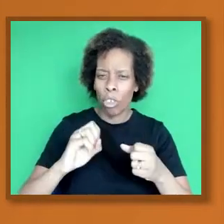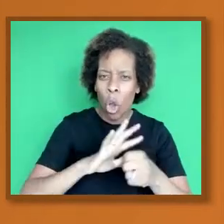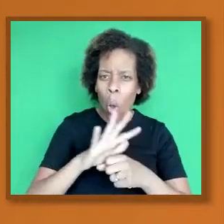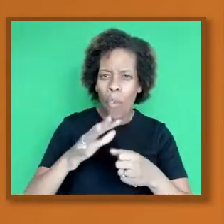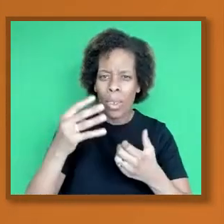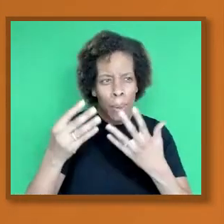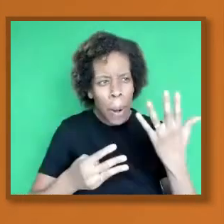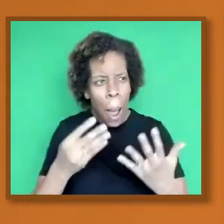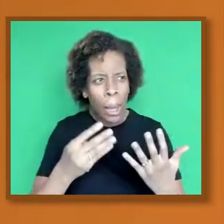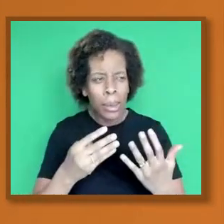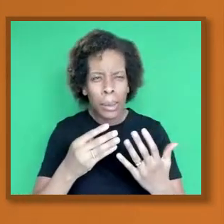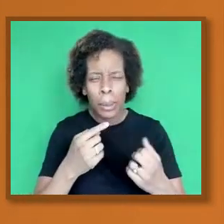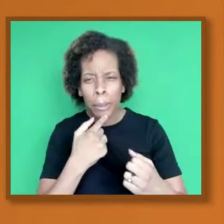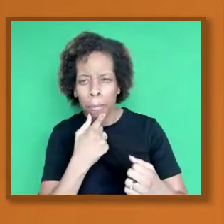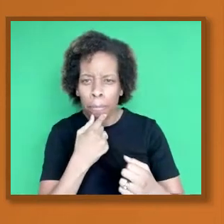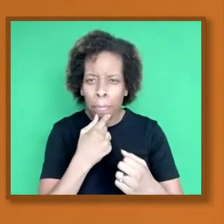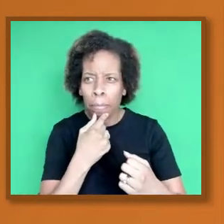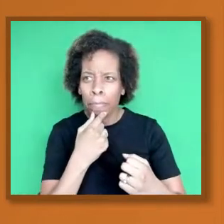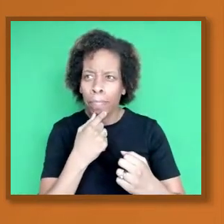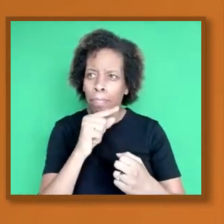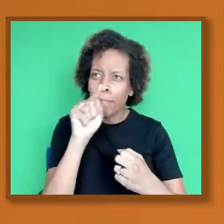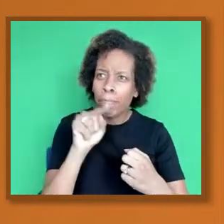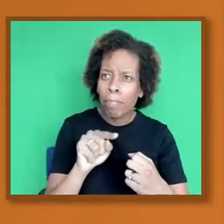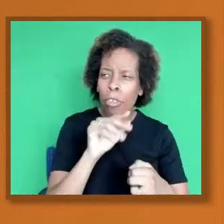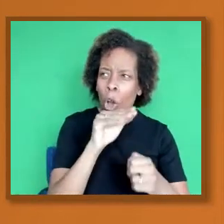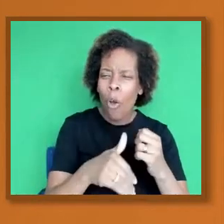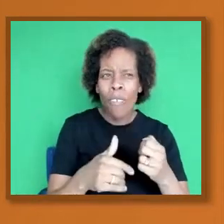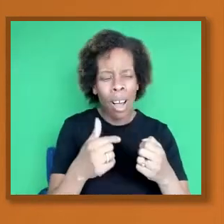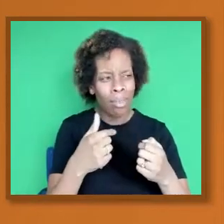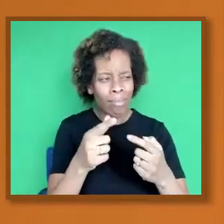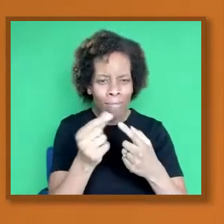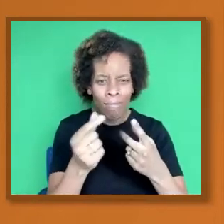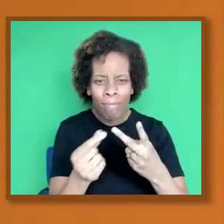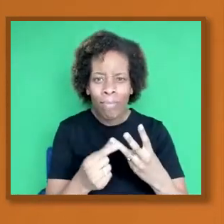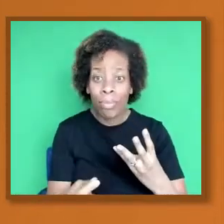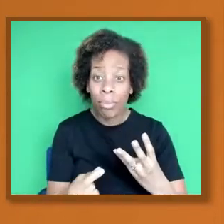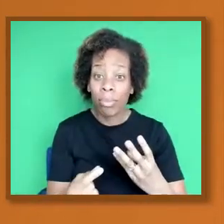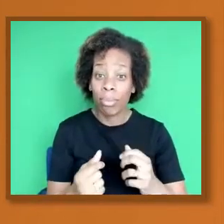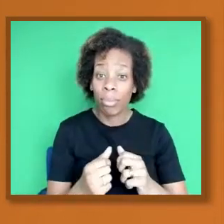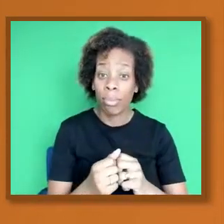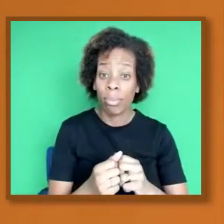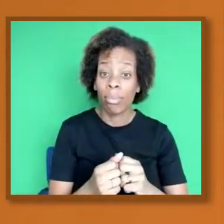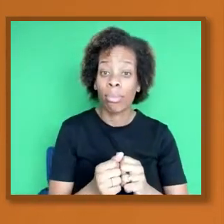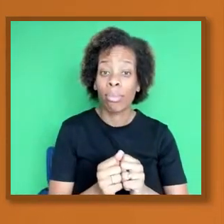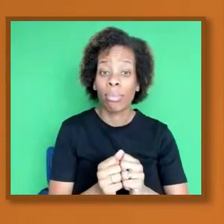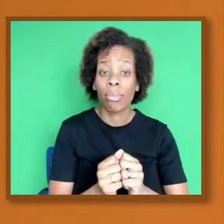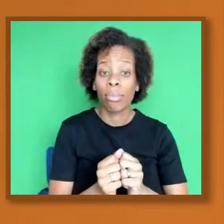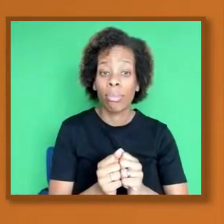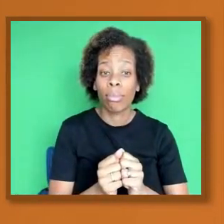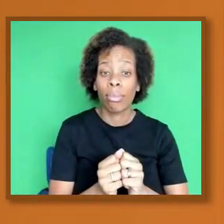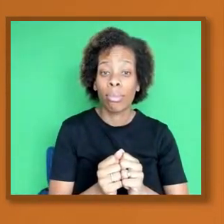response. And given the history of, as Wayne outlined,